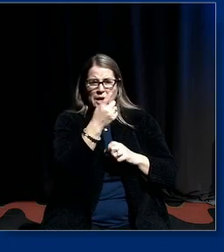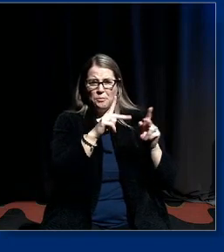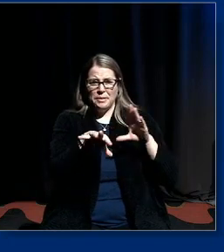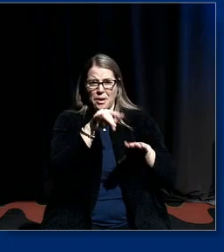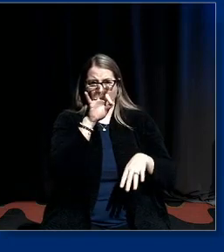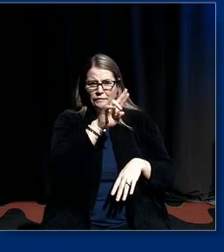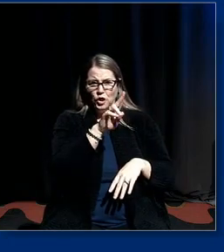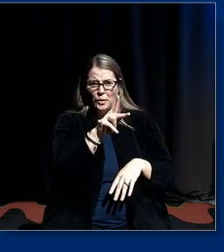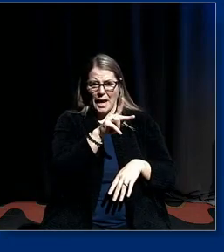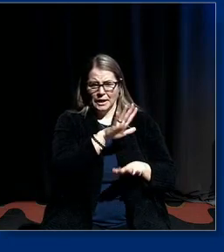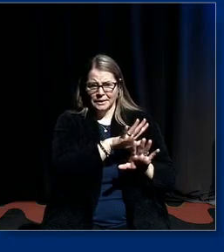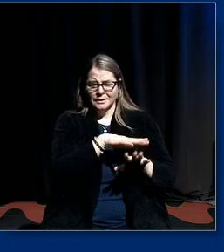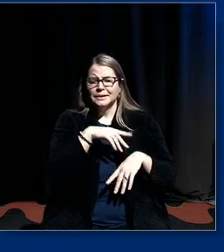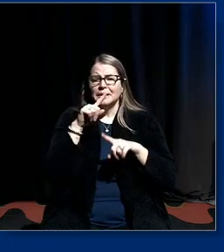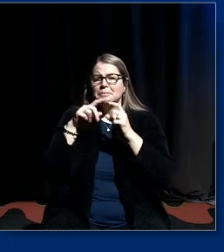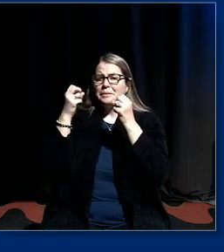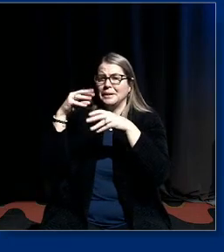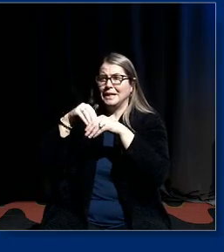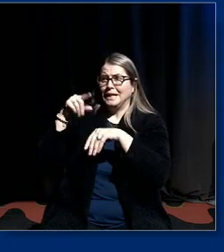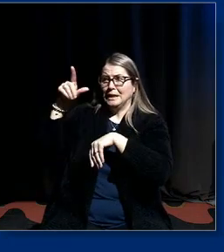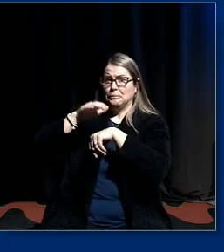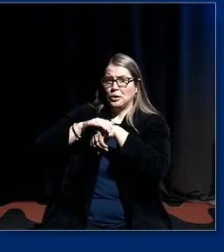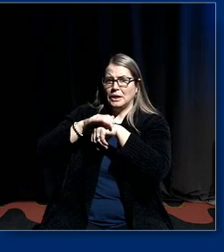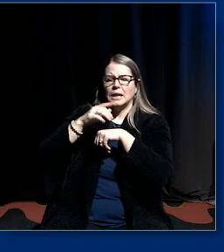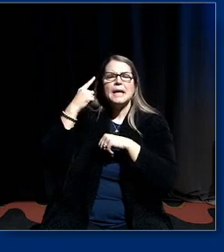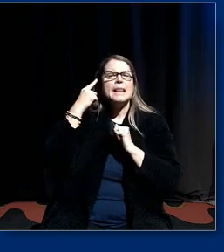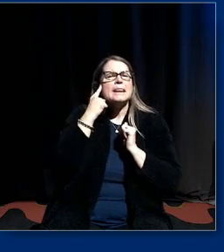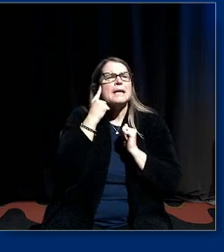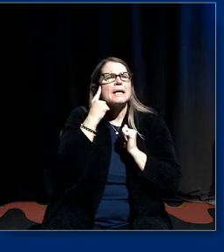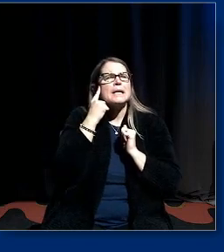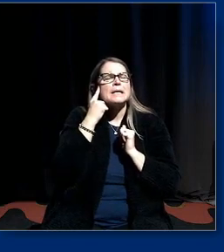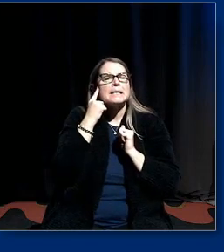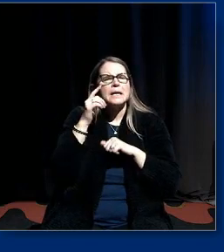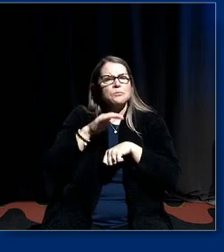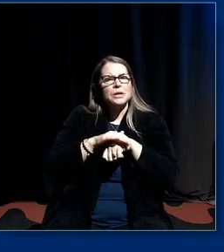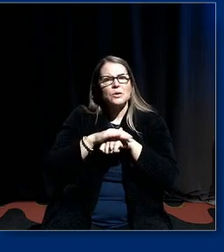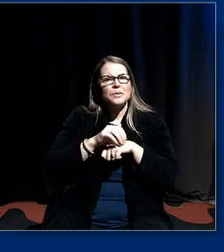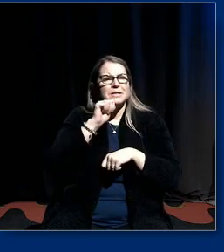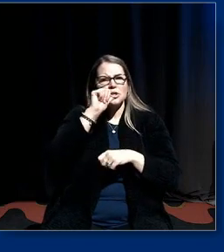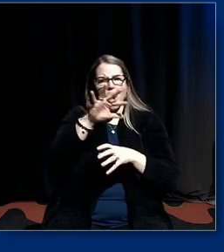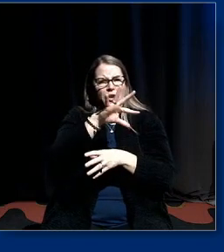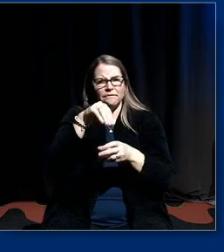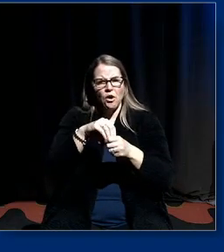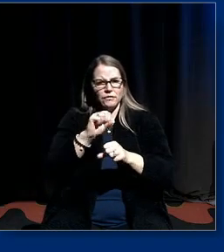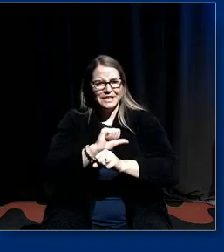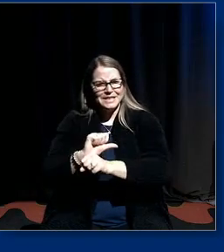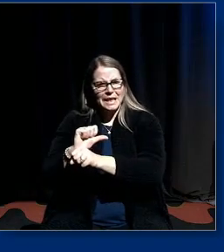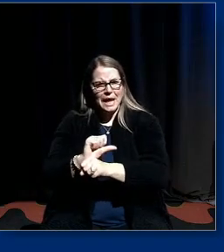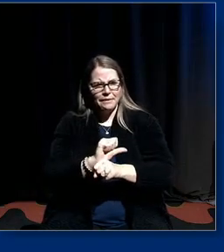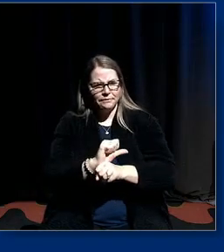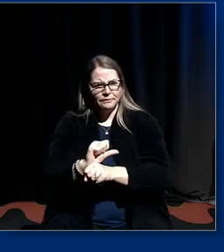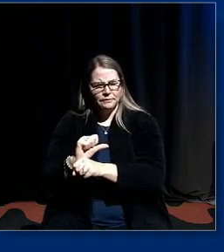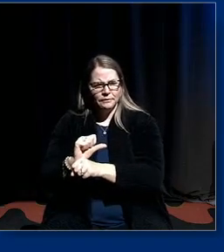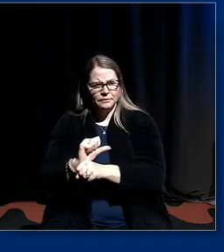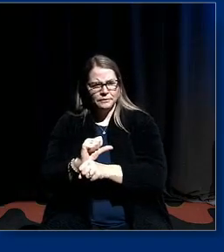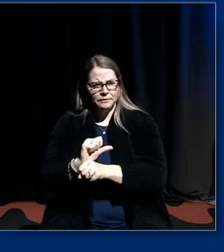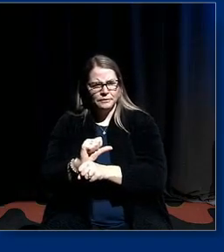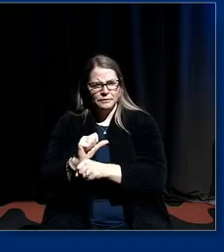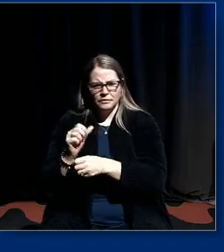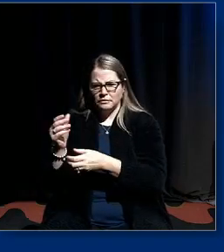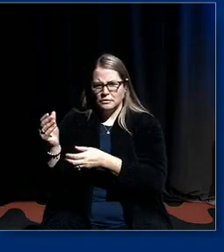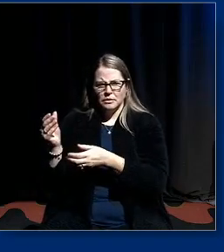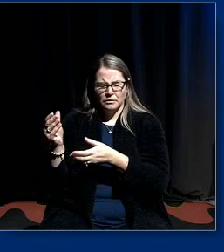but but a lot of people in britain imagine that the the britain wasn't really that involved in the slave trade so when